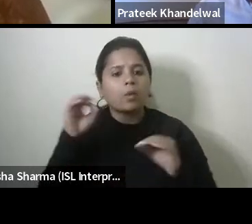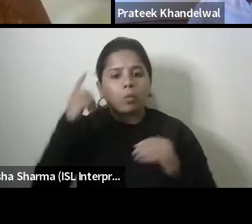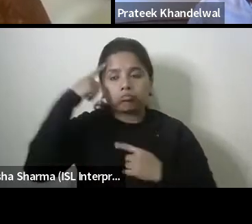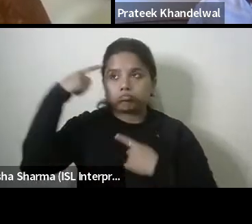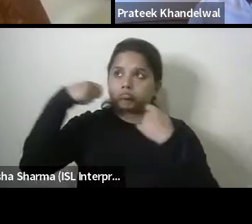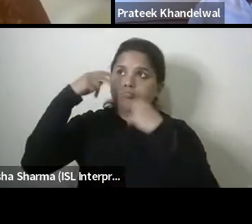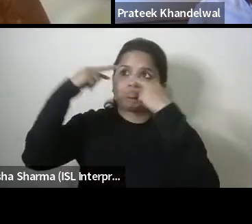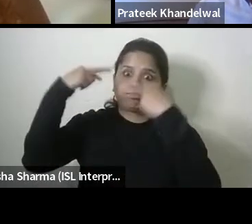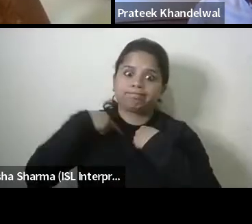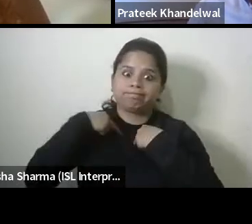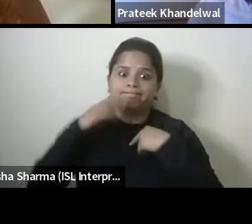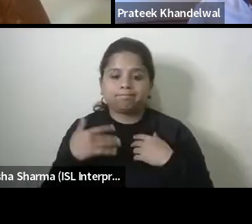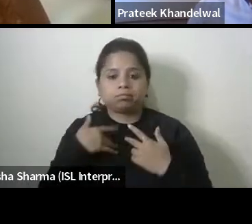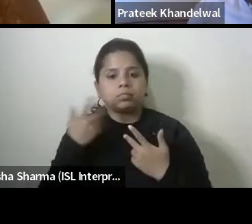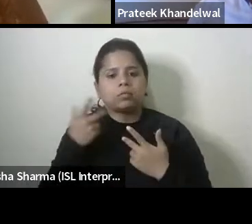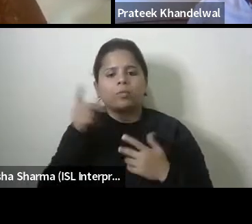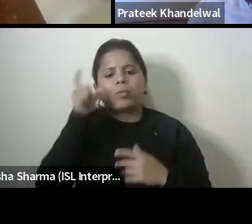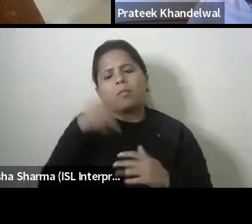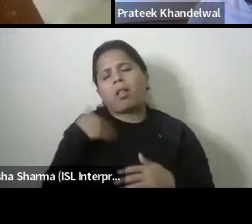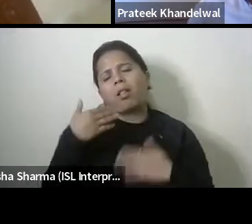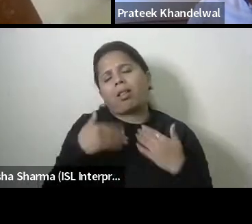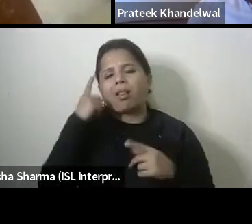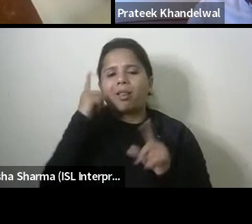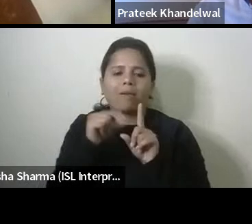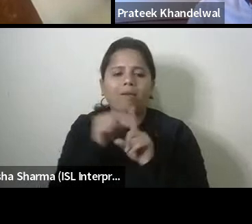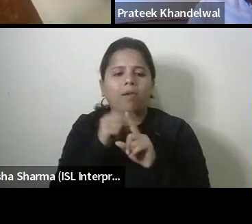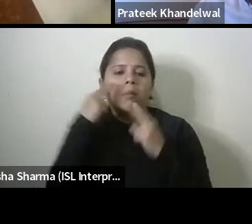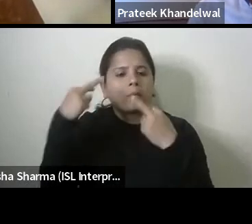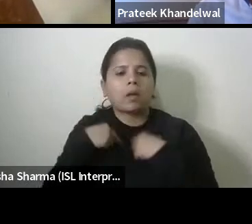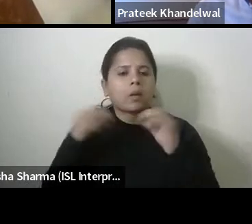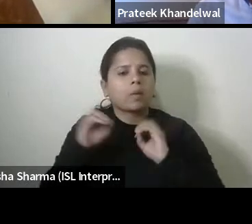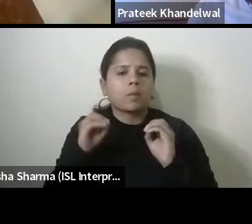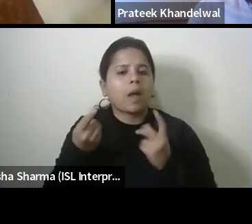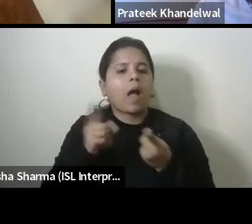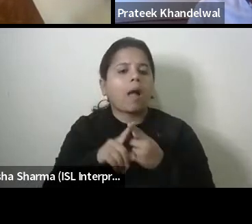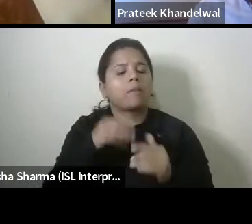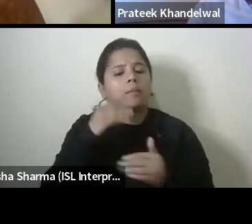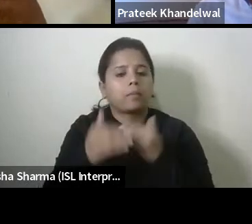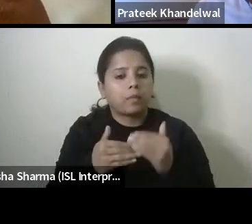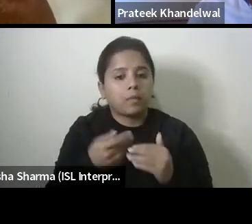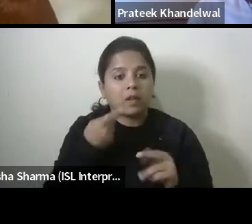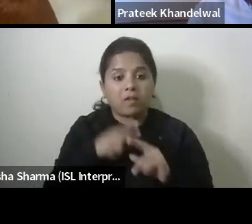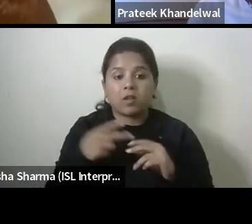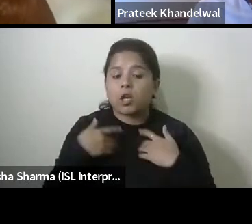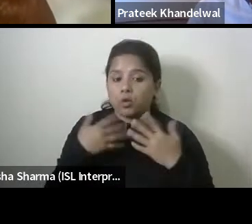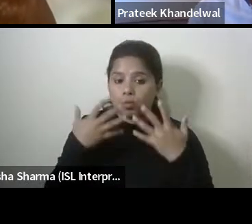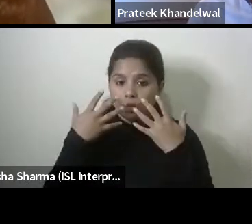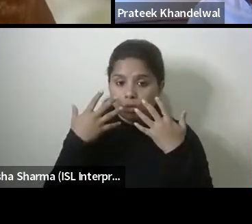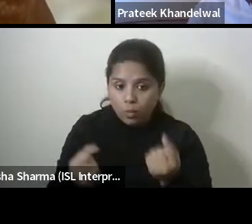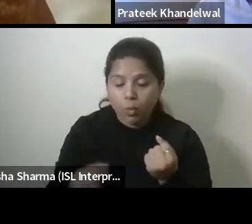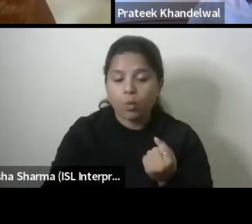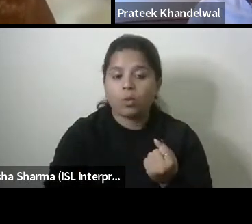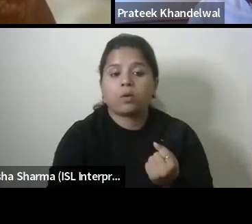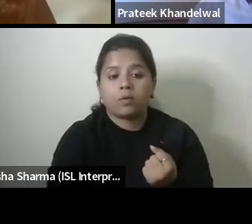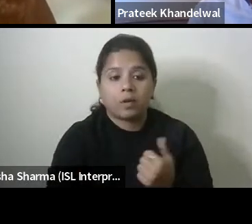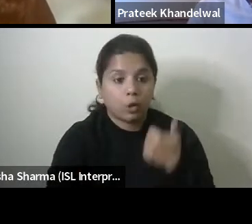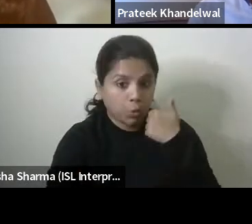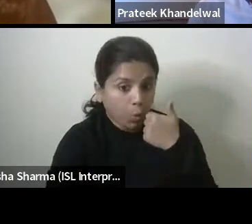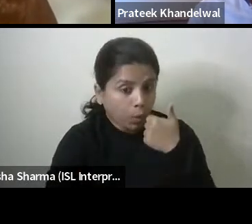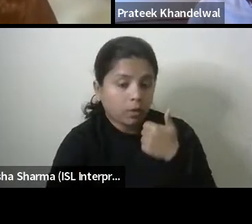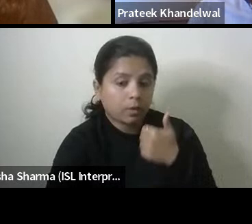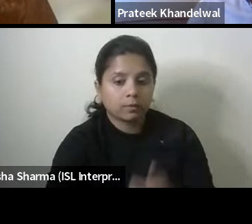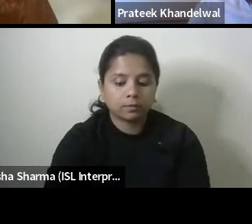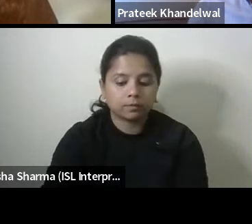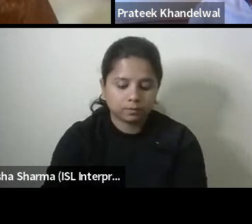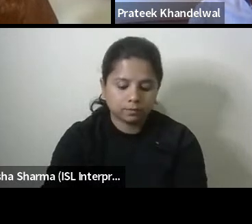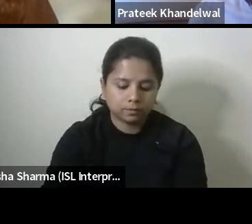any uh you know repercussion on that too that will happen so if we want a good implementation which